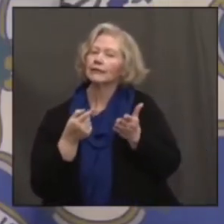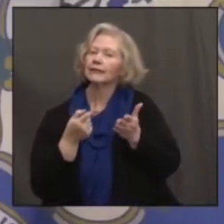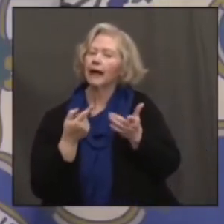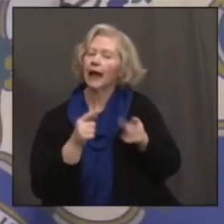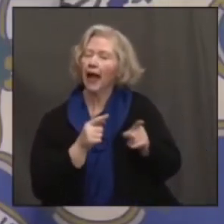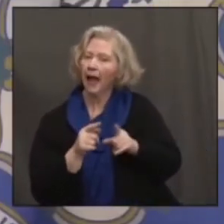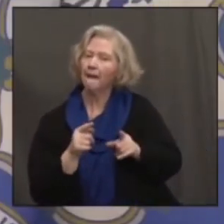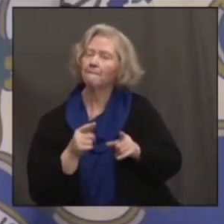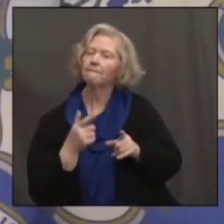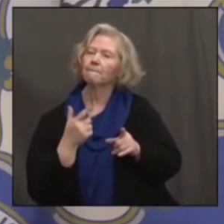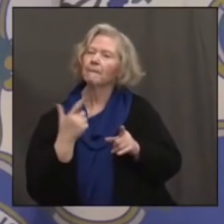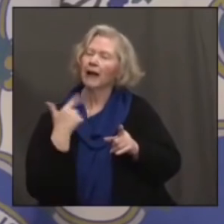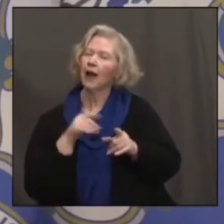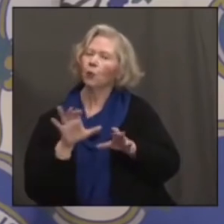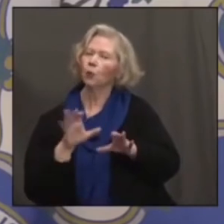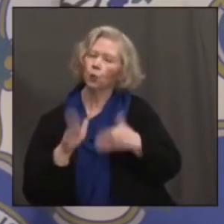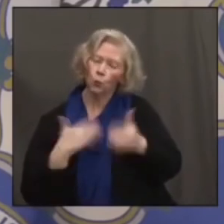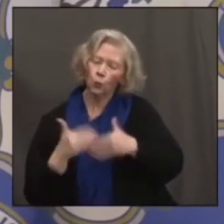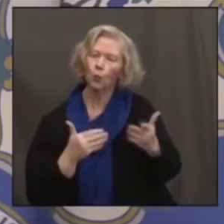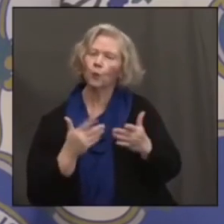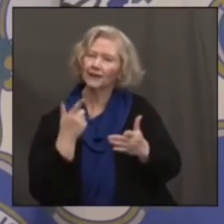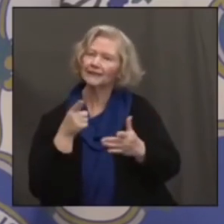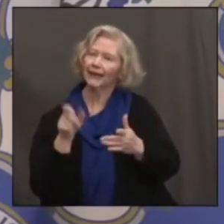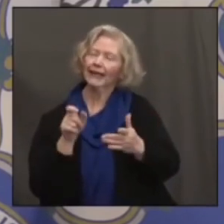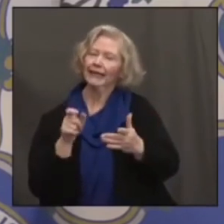a good governance in, in New York.